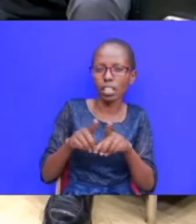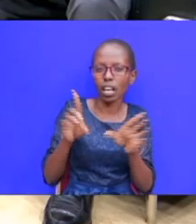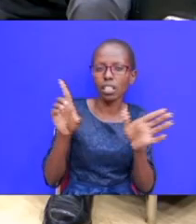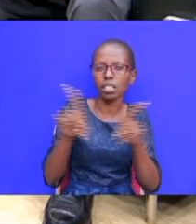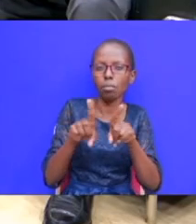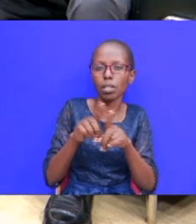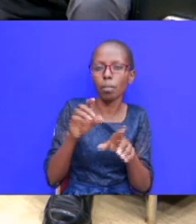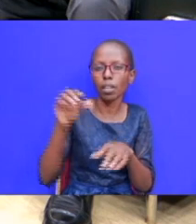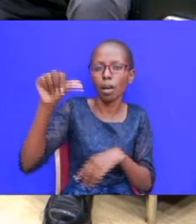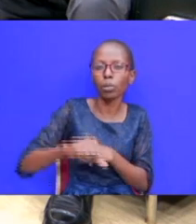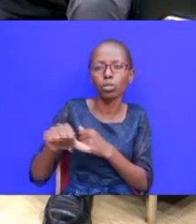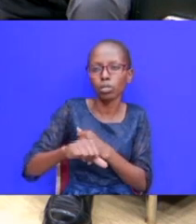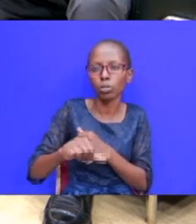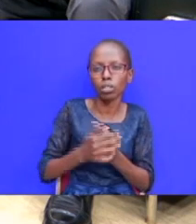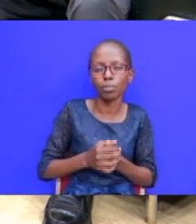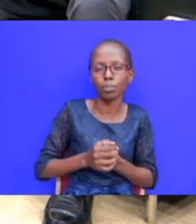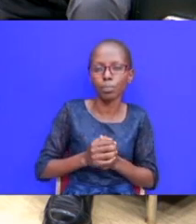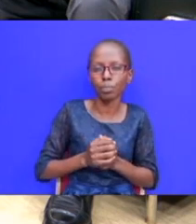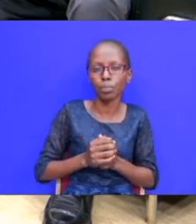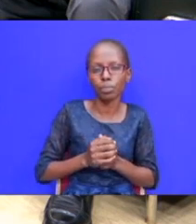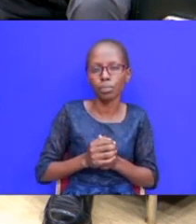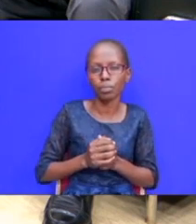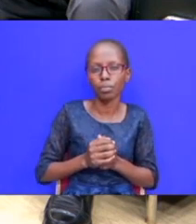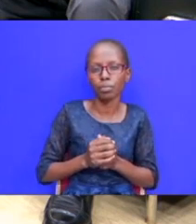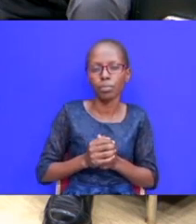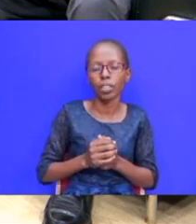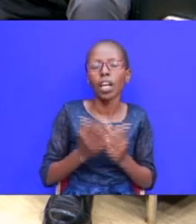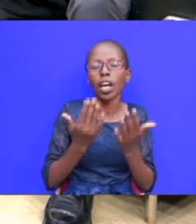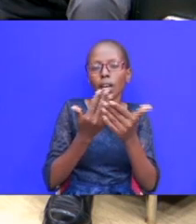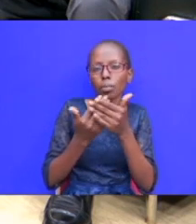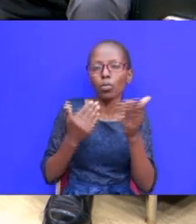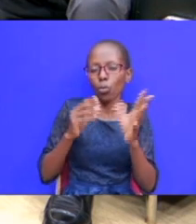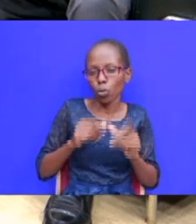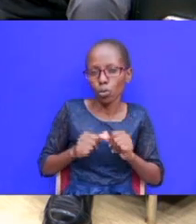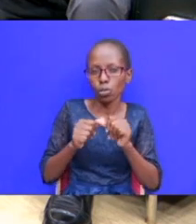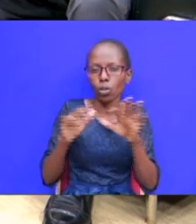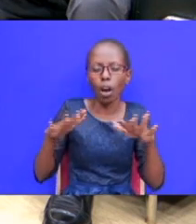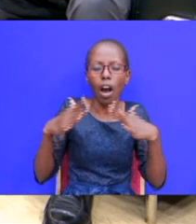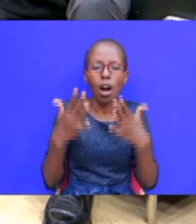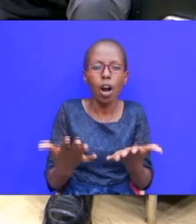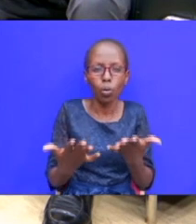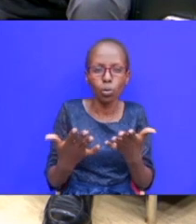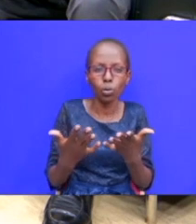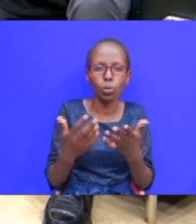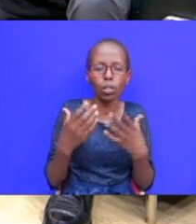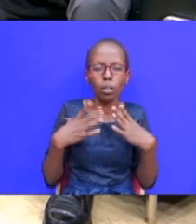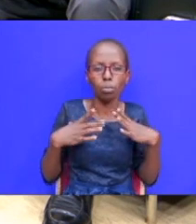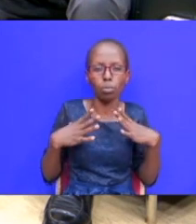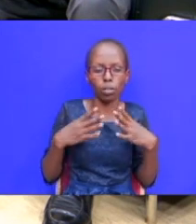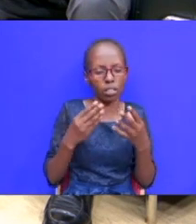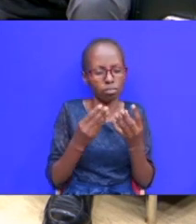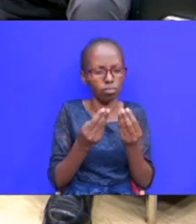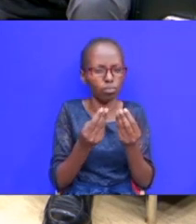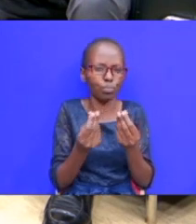even before we move further how do we deal with the people who have wronged